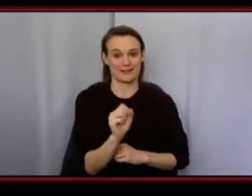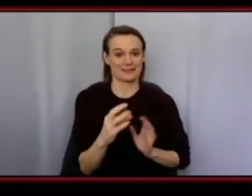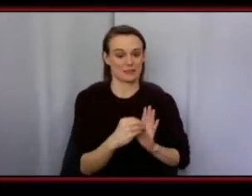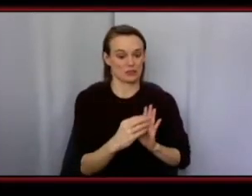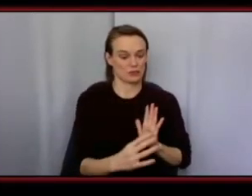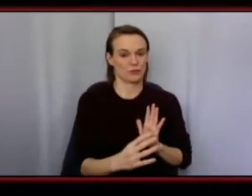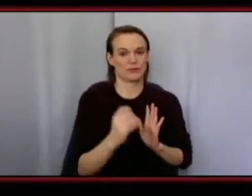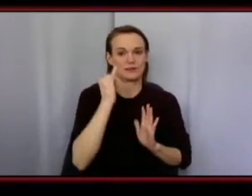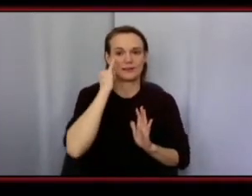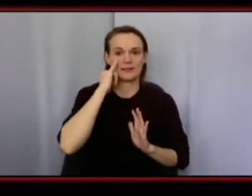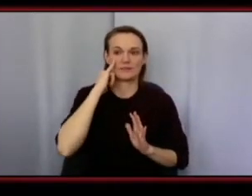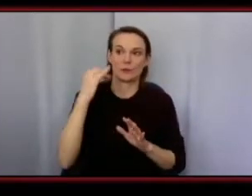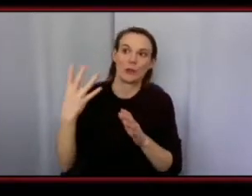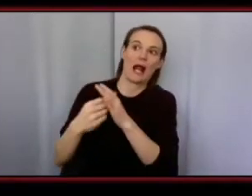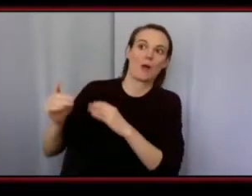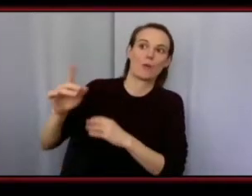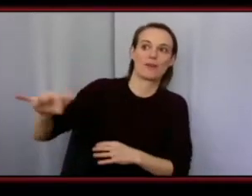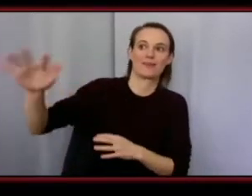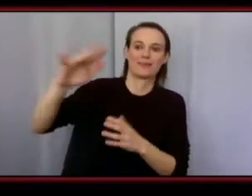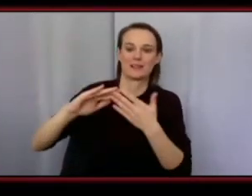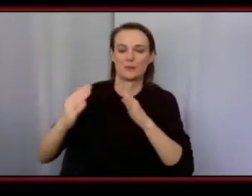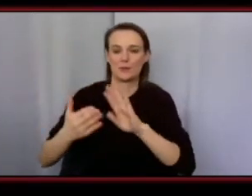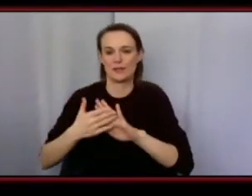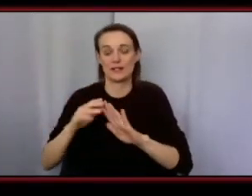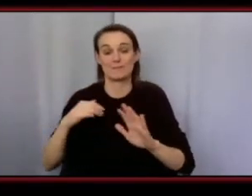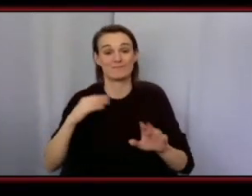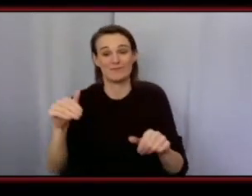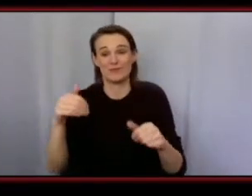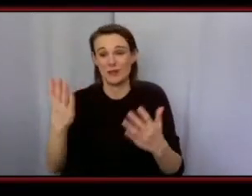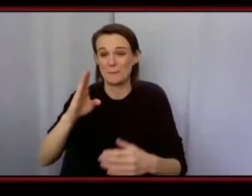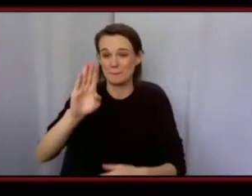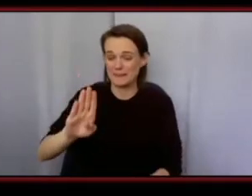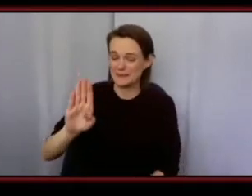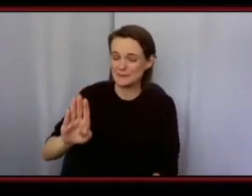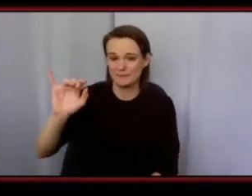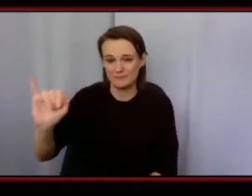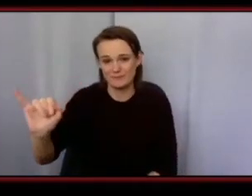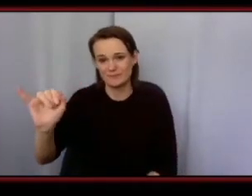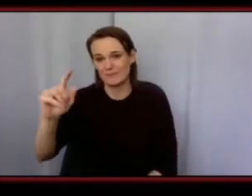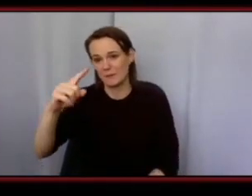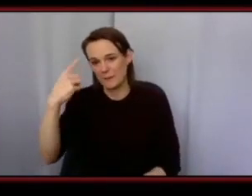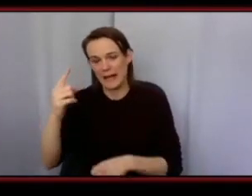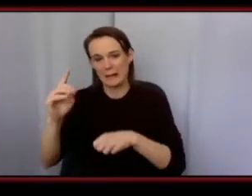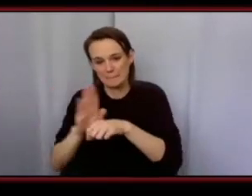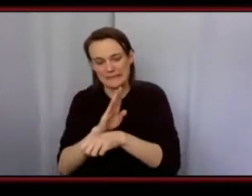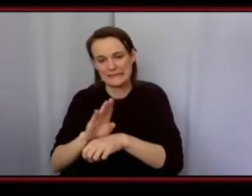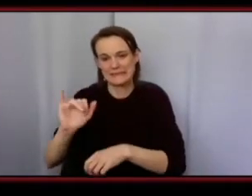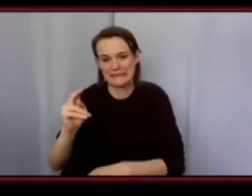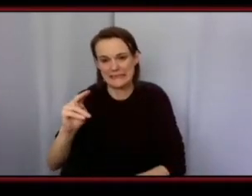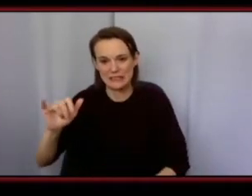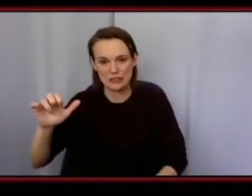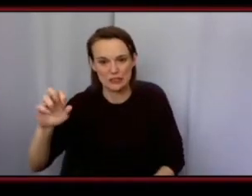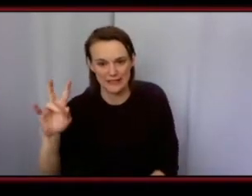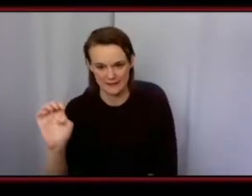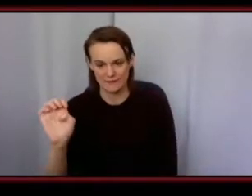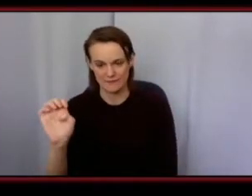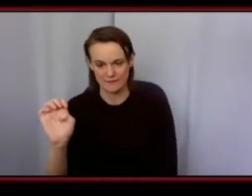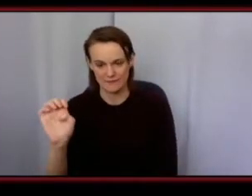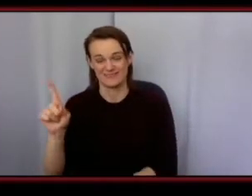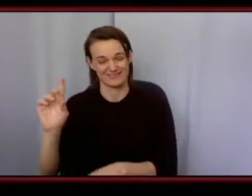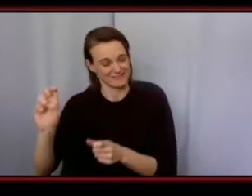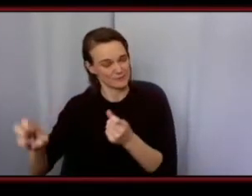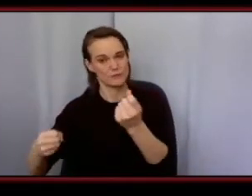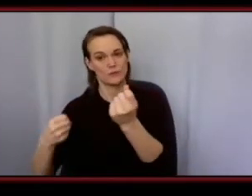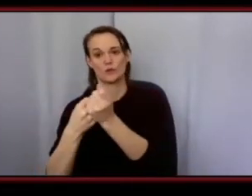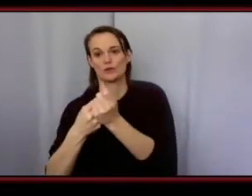really connect with the bbi that is what they're made for black business initiative so if you're going to get the support you need i hope